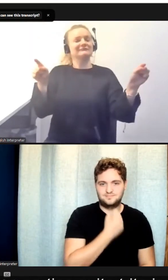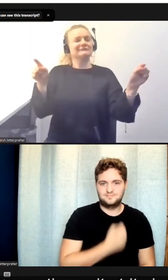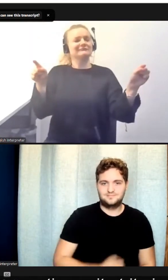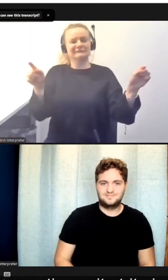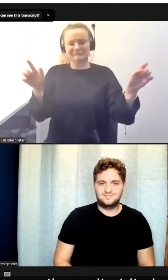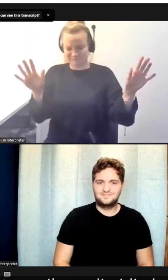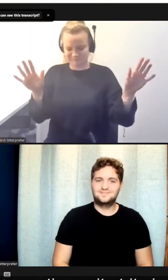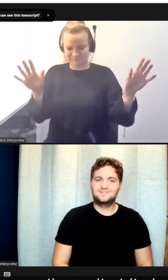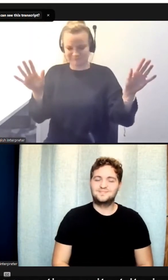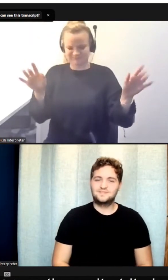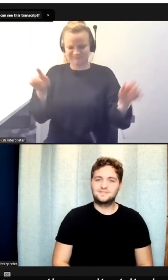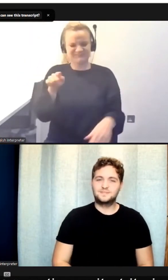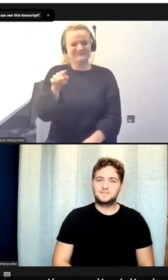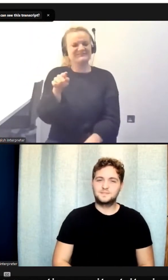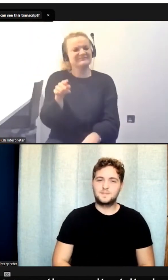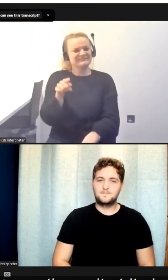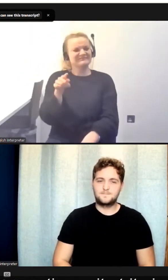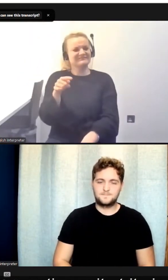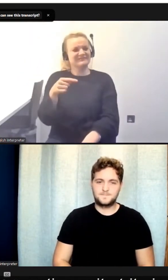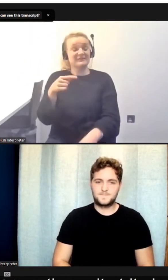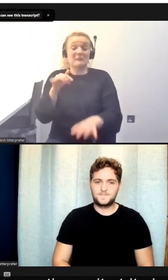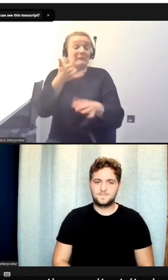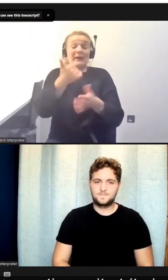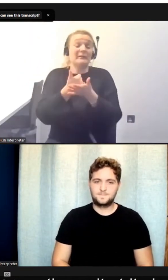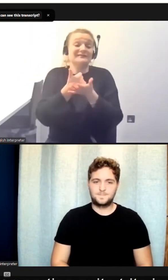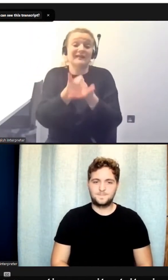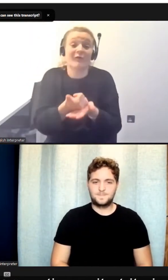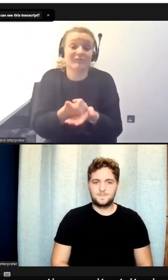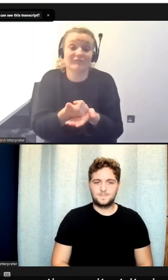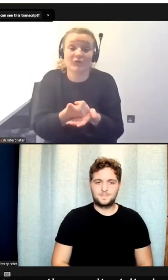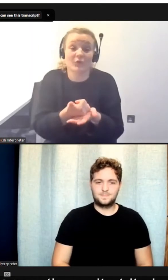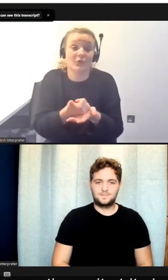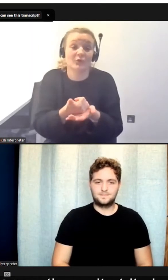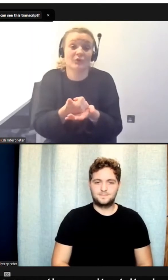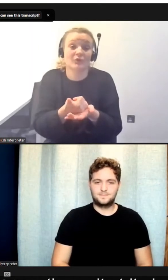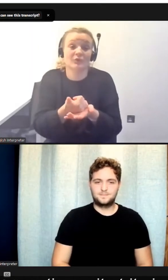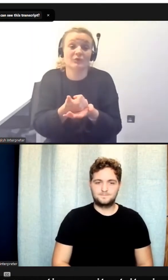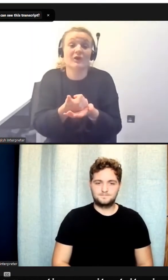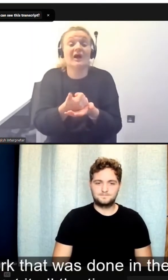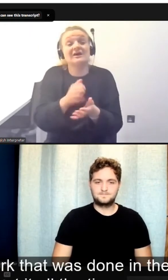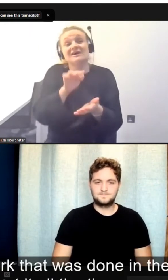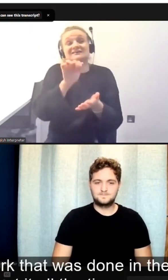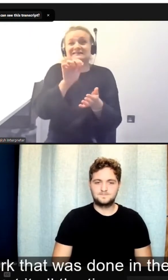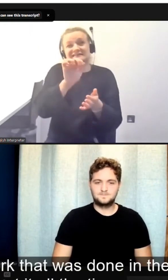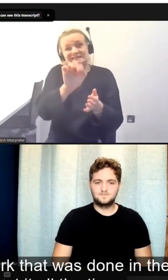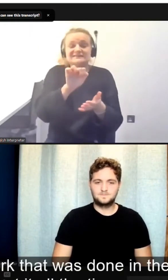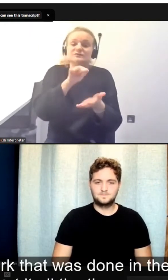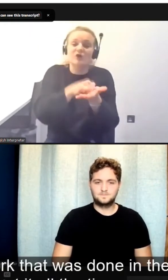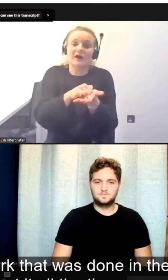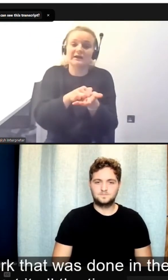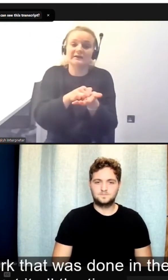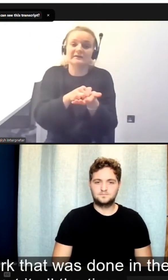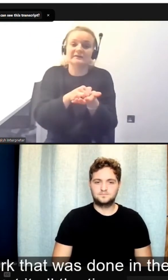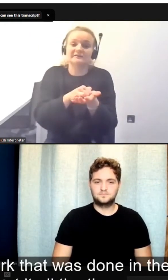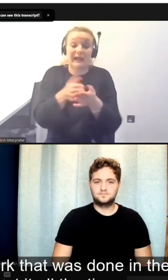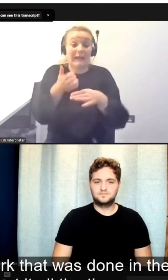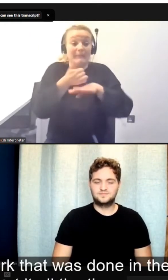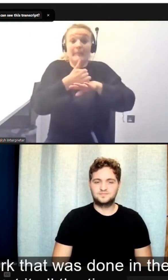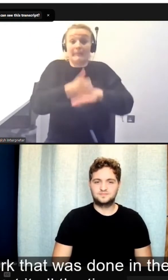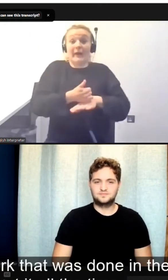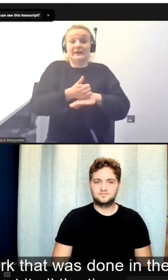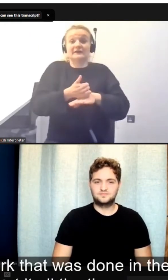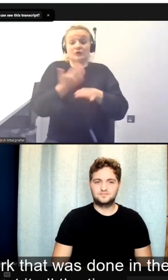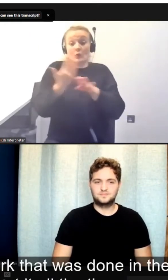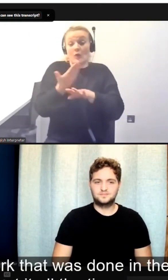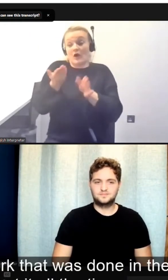that to me is it might be helpful for some, but it's quite trite, isn't it? And that's actually based on some work that was done in the